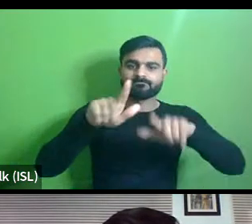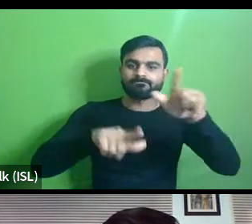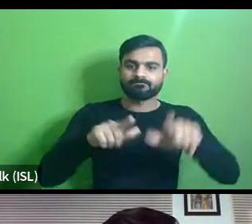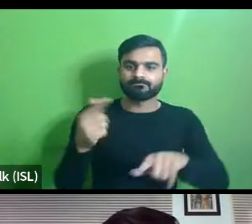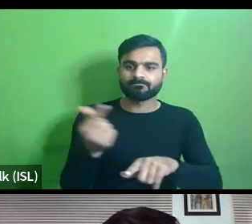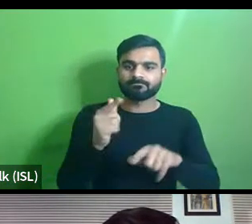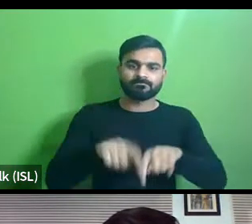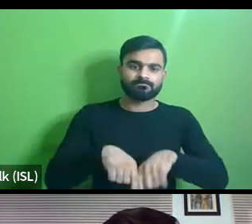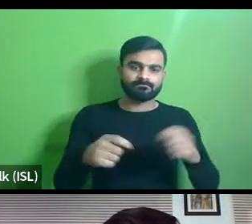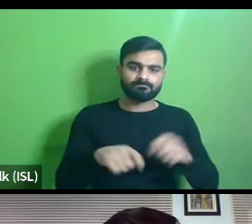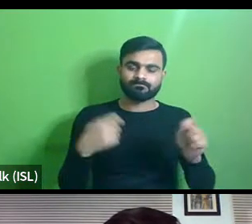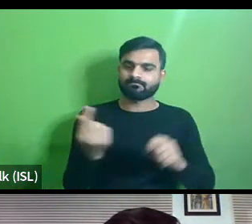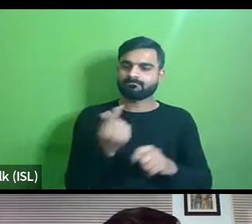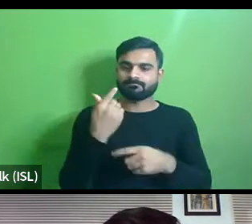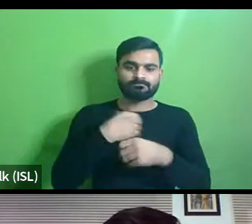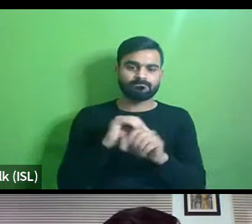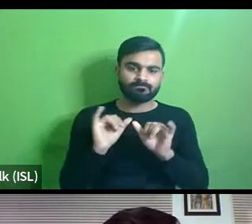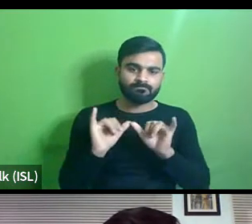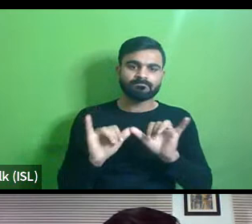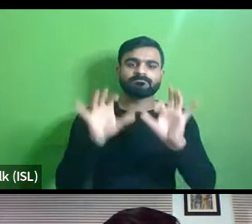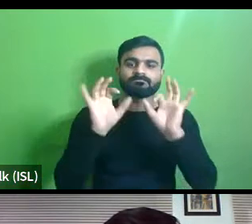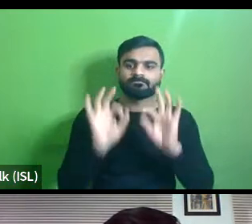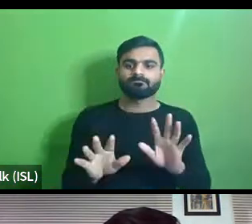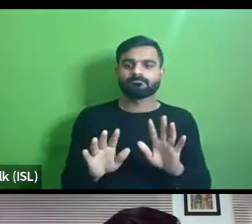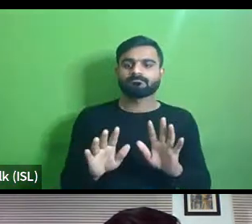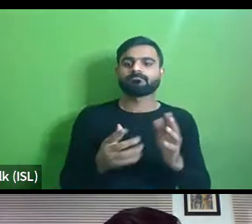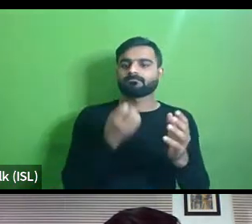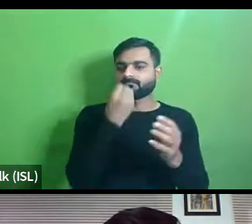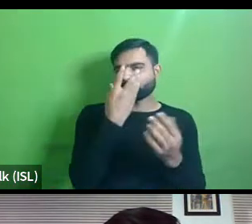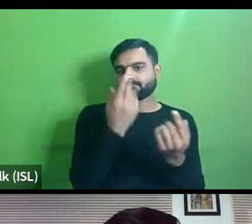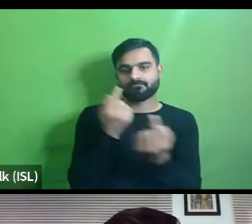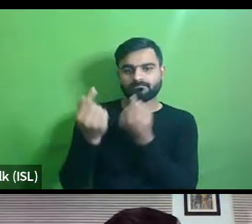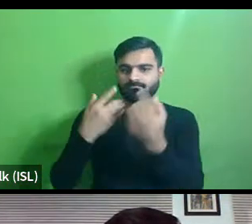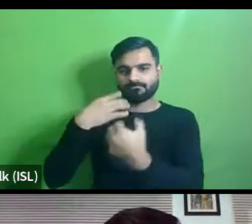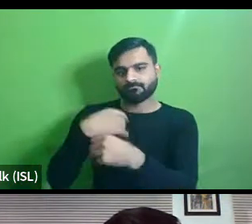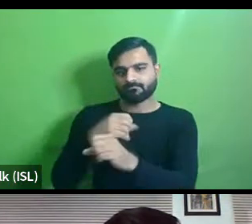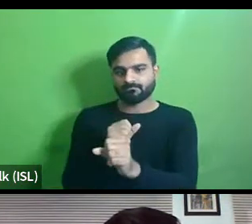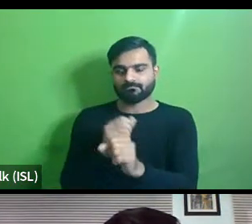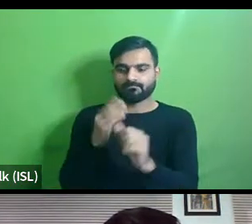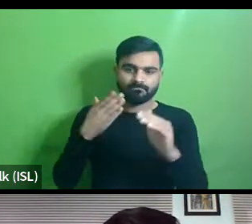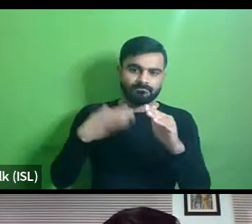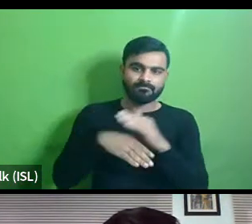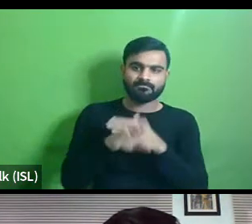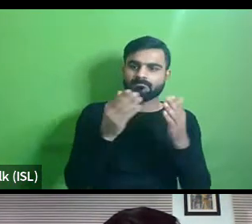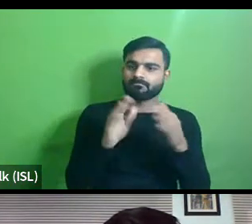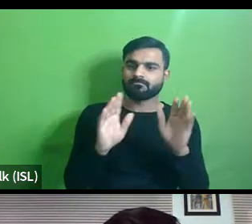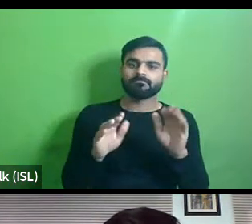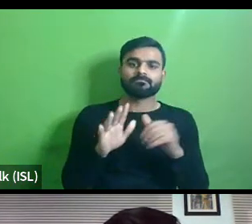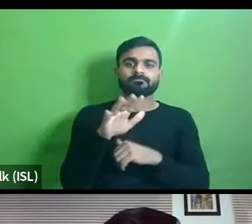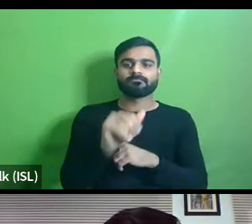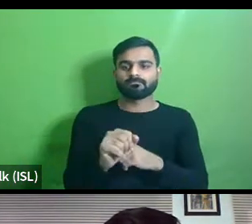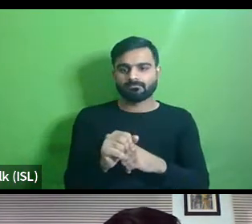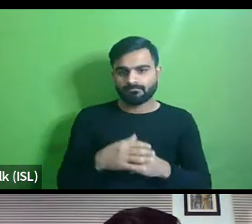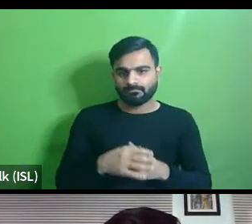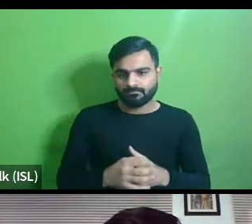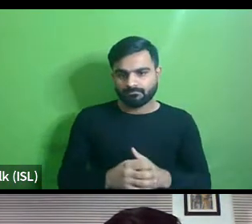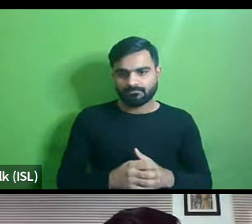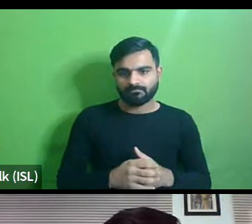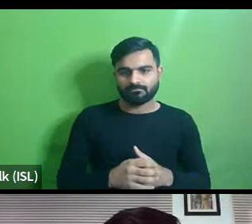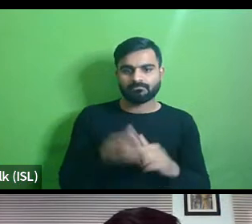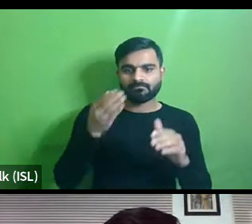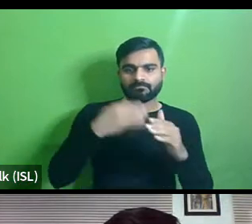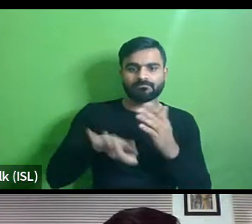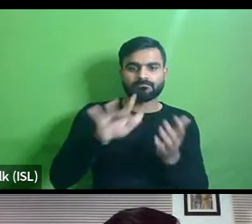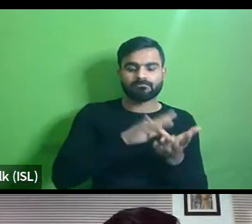they're broken and not not maintained uh parks are made but only the entry is made accessible and inside the